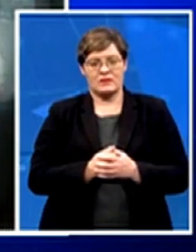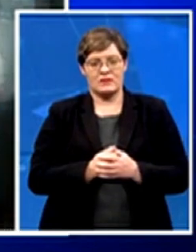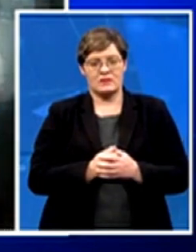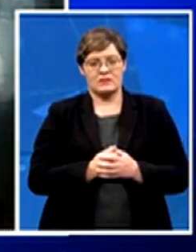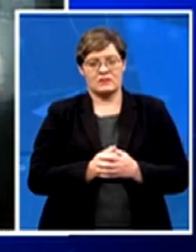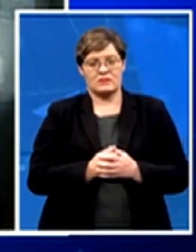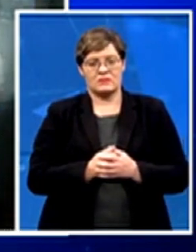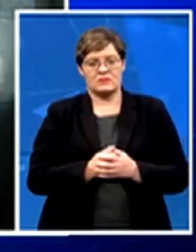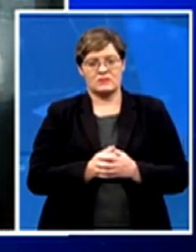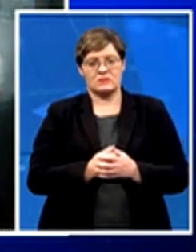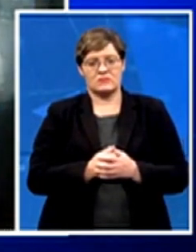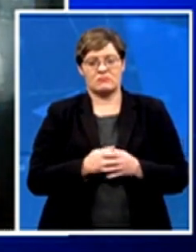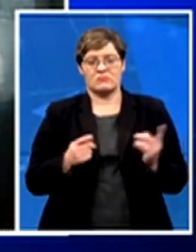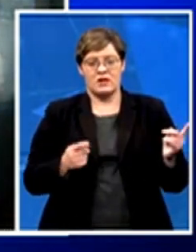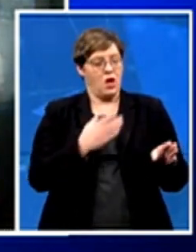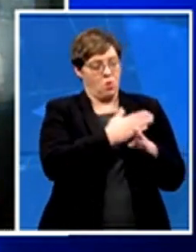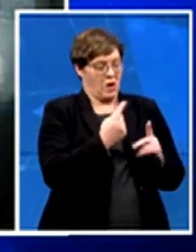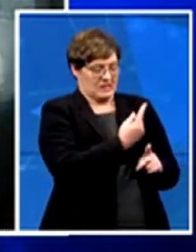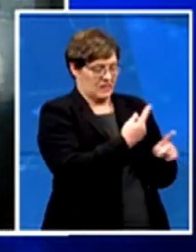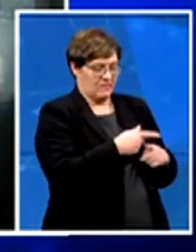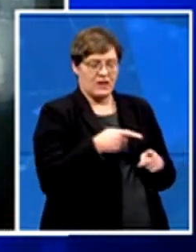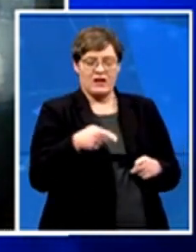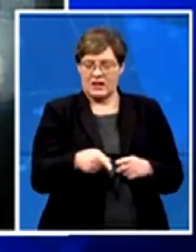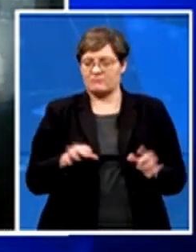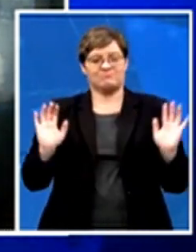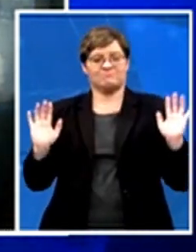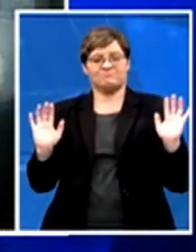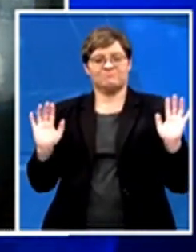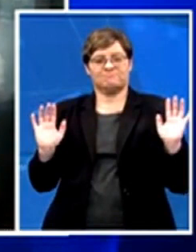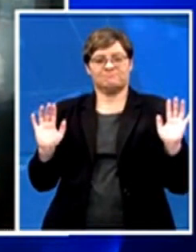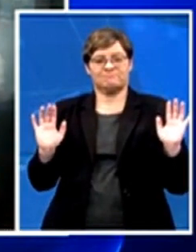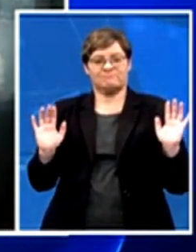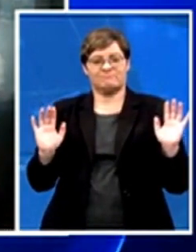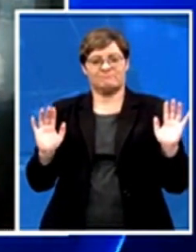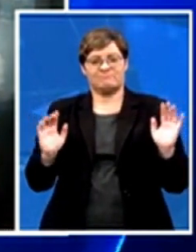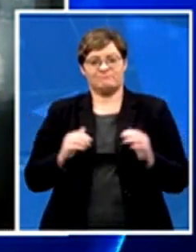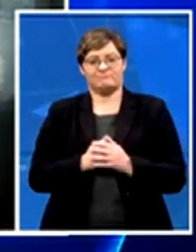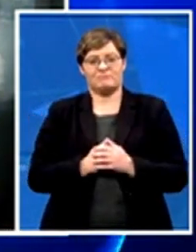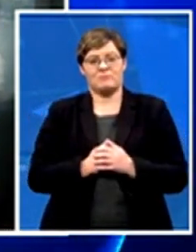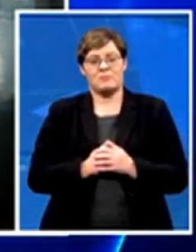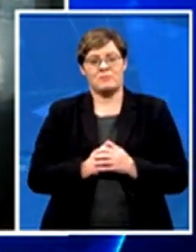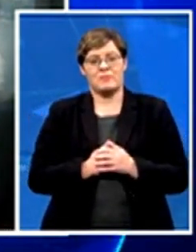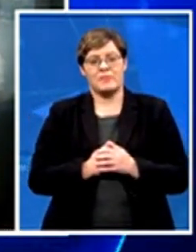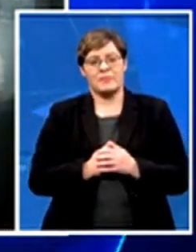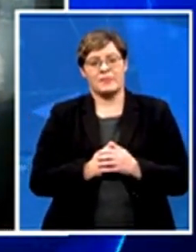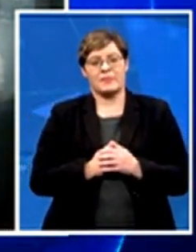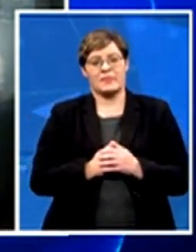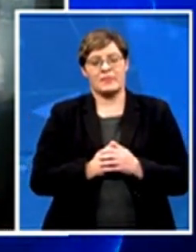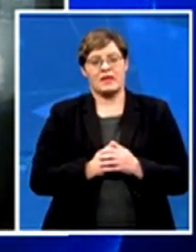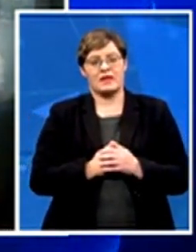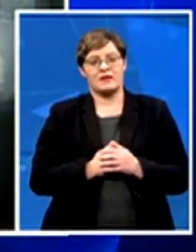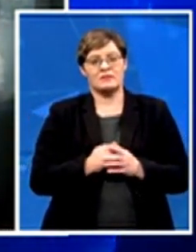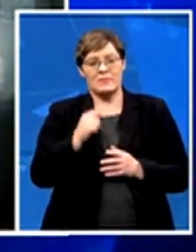Sylvester Stallone said he was fighting criminals in one of his movies, you are a disease. And we can certainly hope,